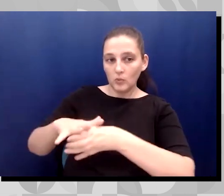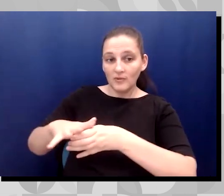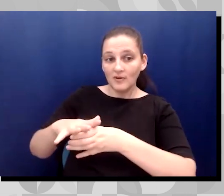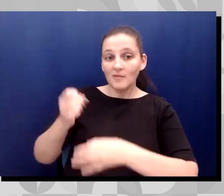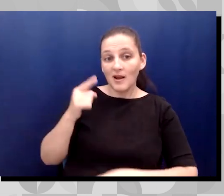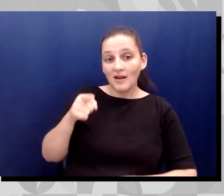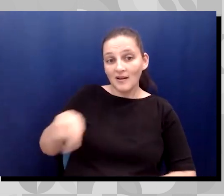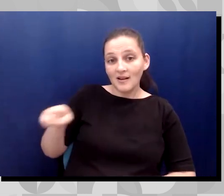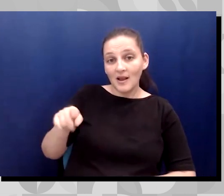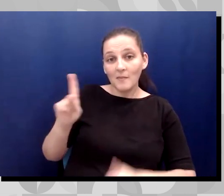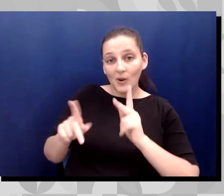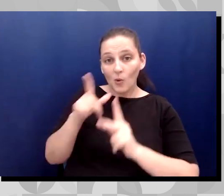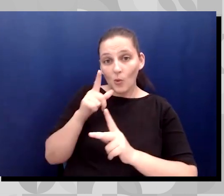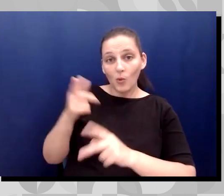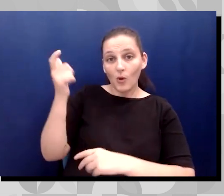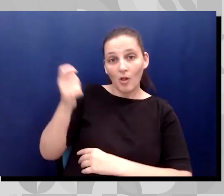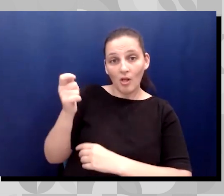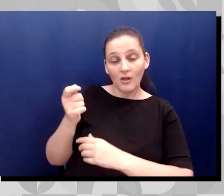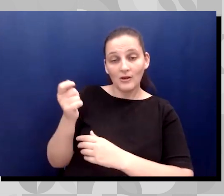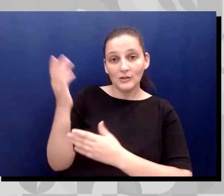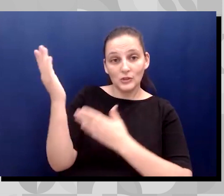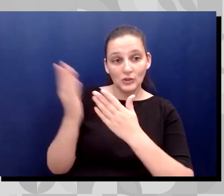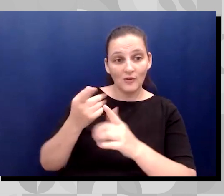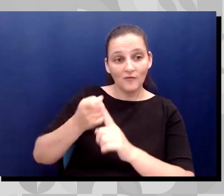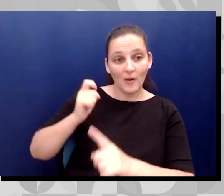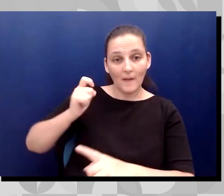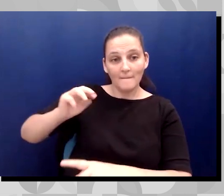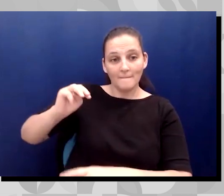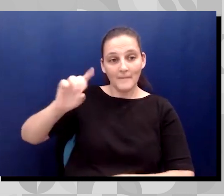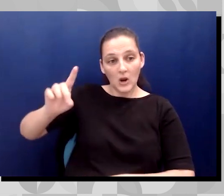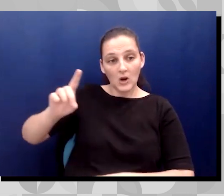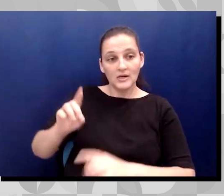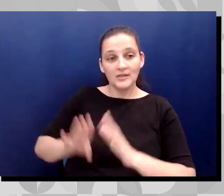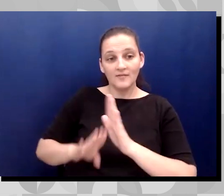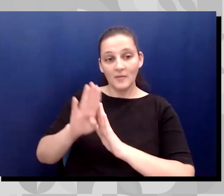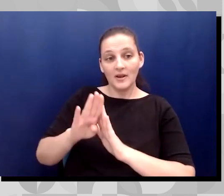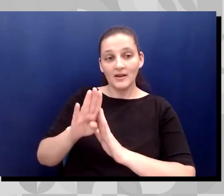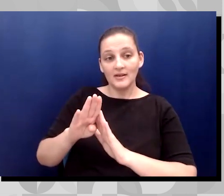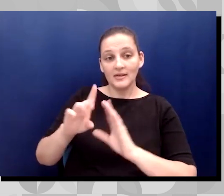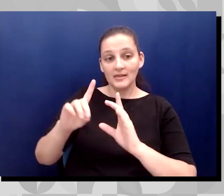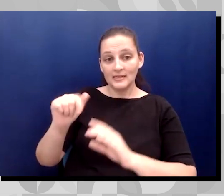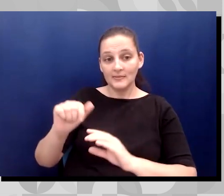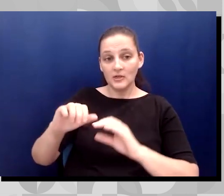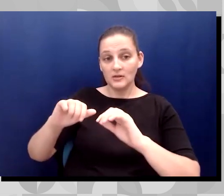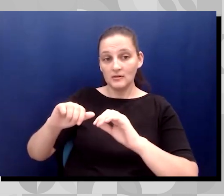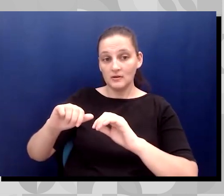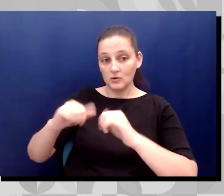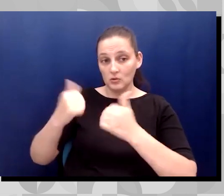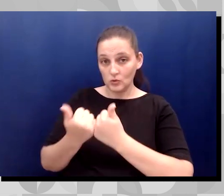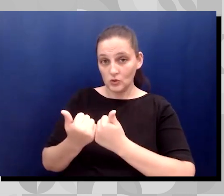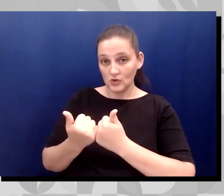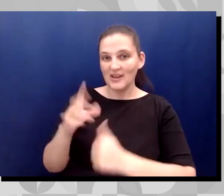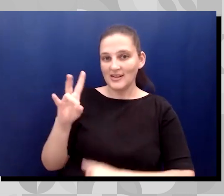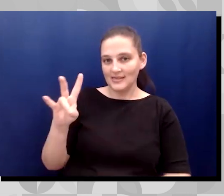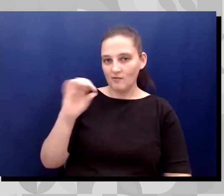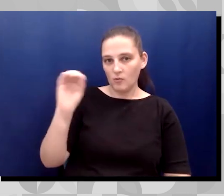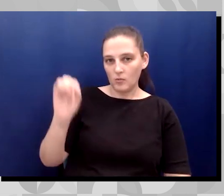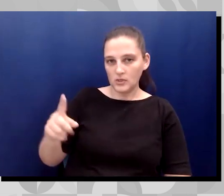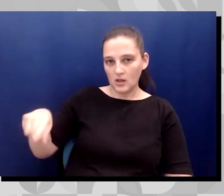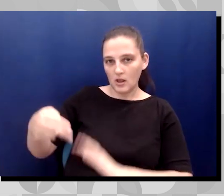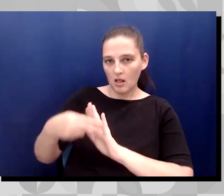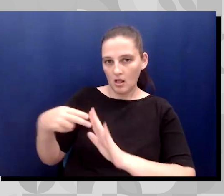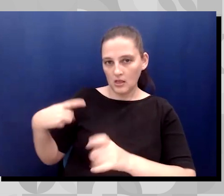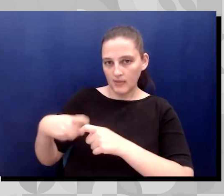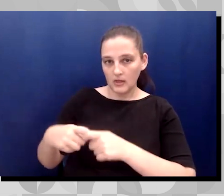services from the Maryland Developmental Disabilities Administration are Hispanic. When we zoom out to nationwide data,